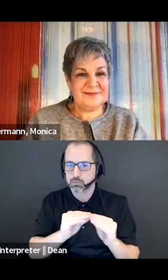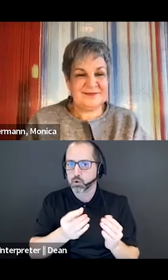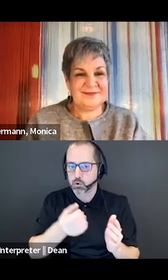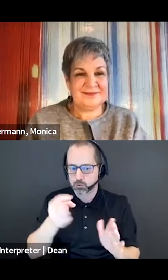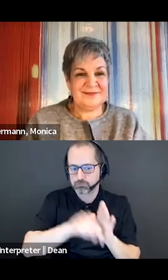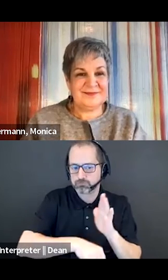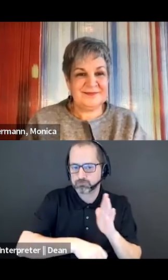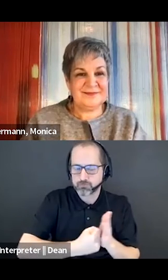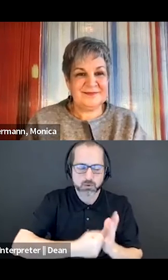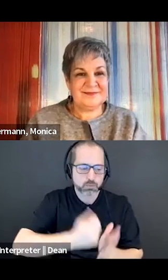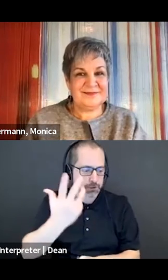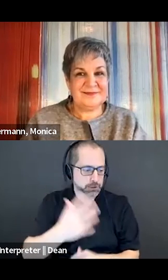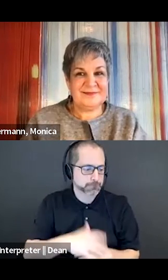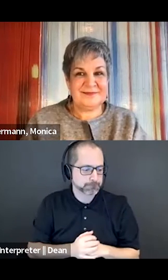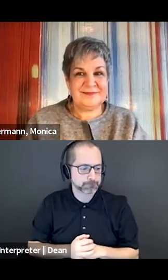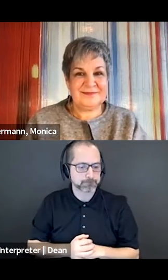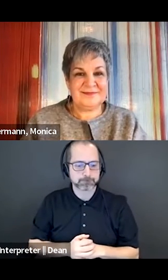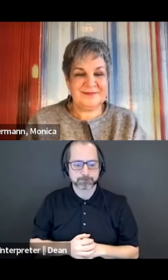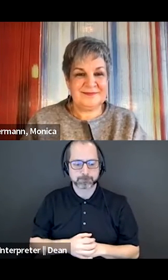Okay. Christine.